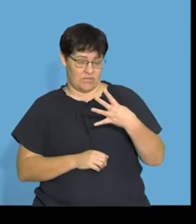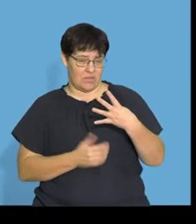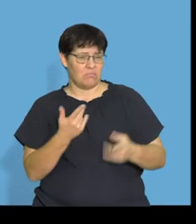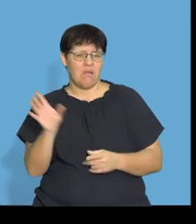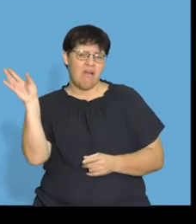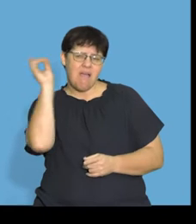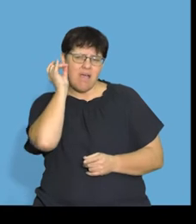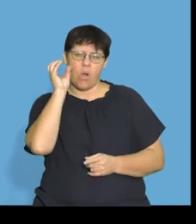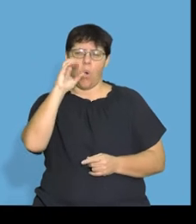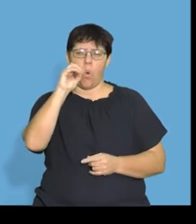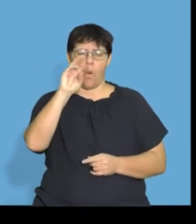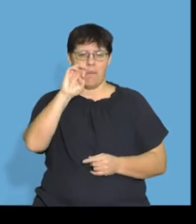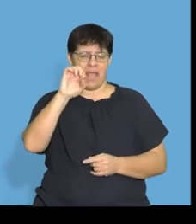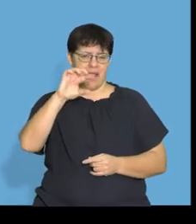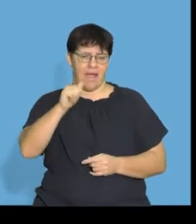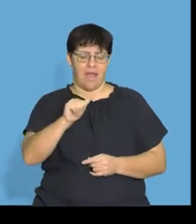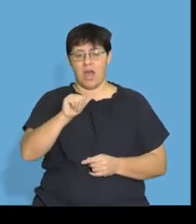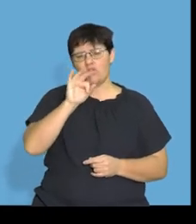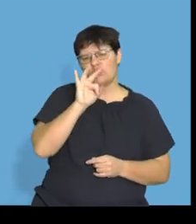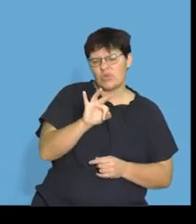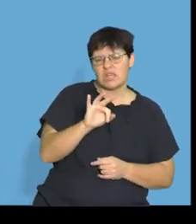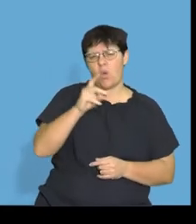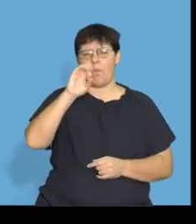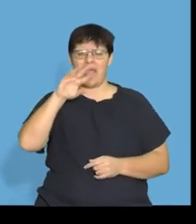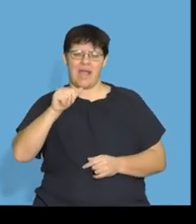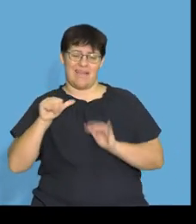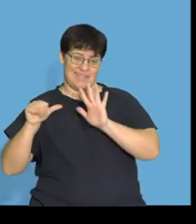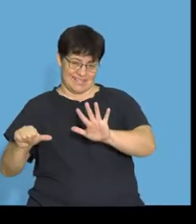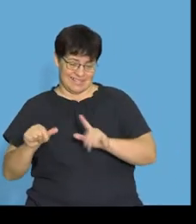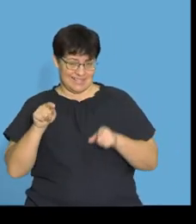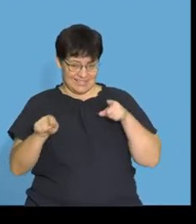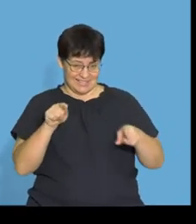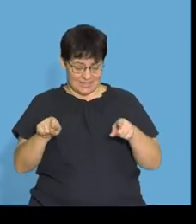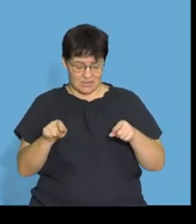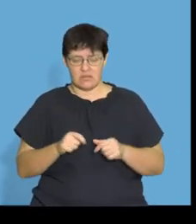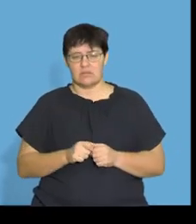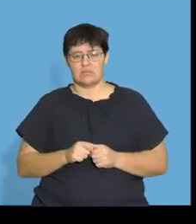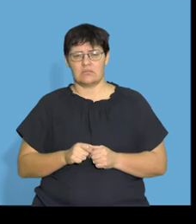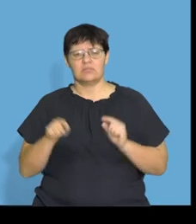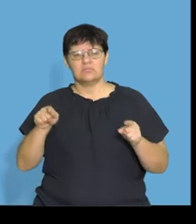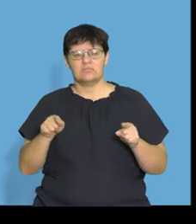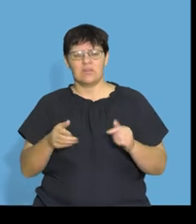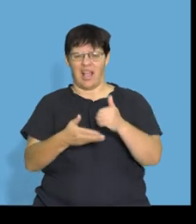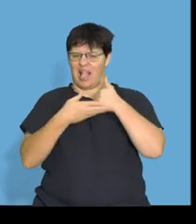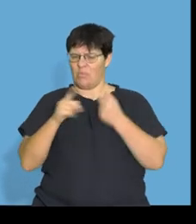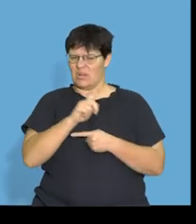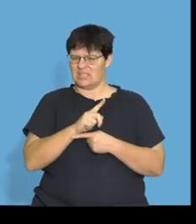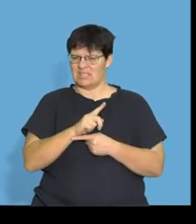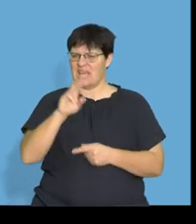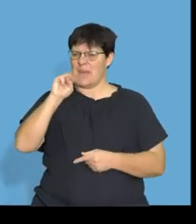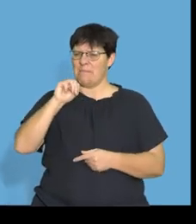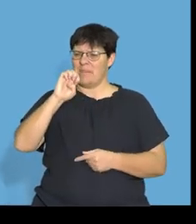Guys, maybe you've heard of omega-3 and omega-6. And very important, they help us. What is